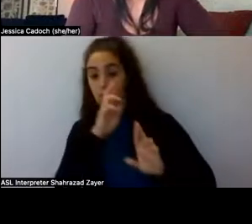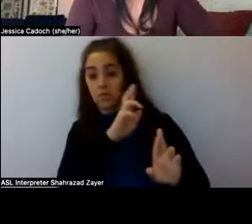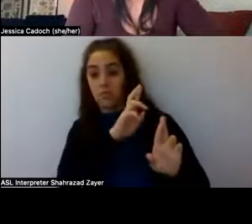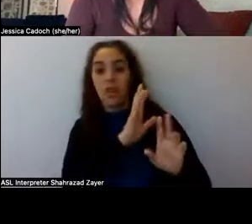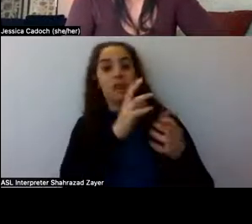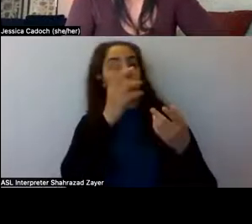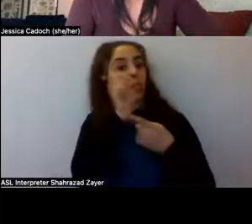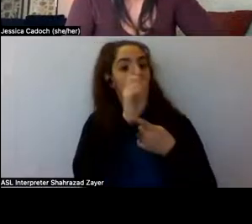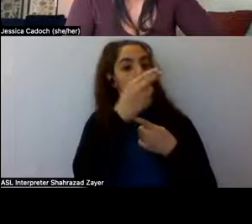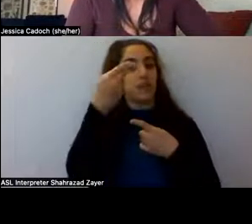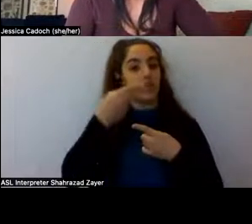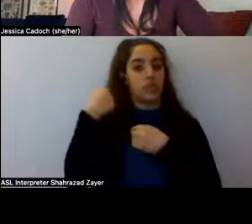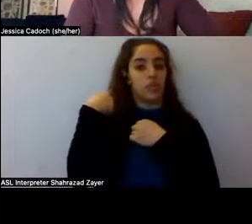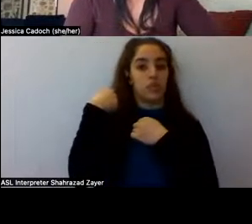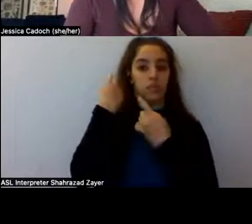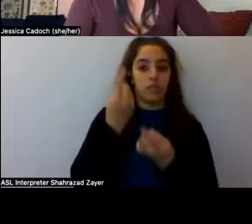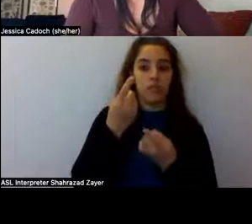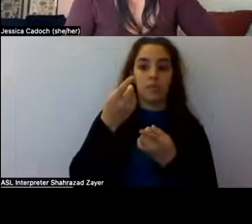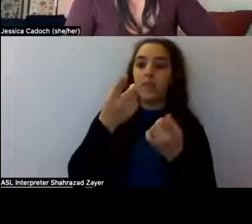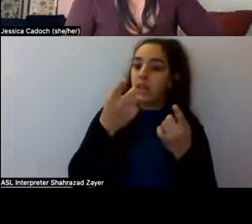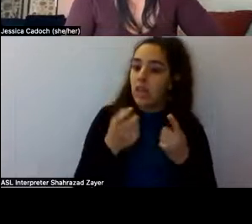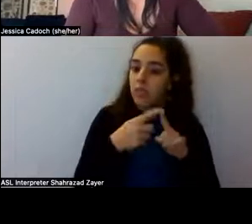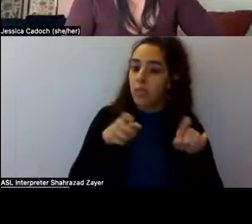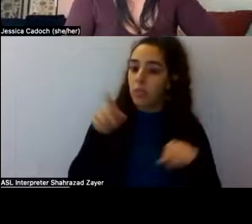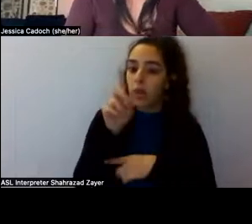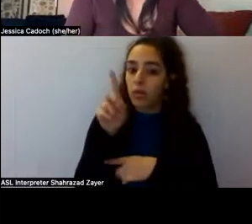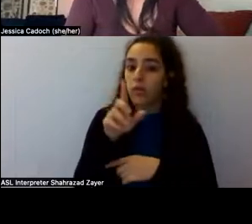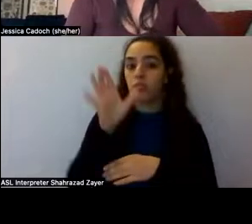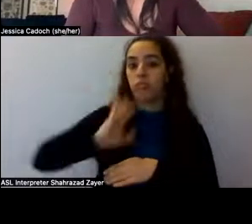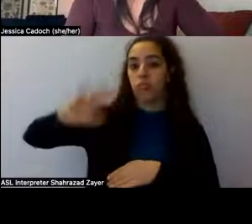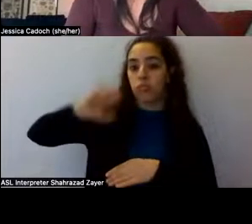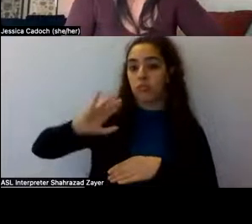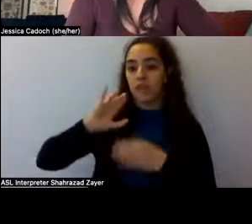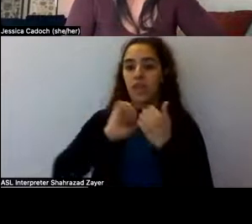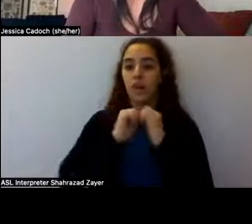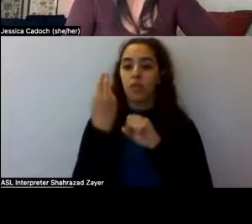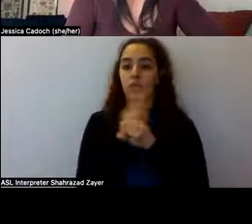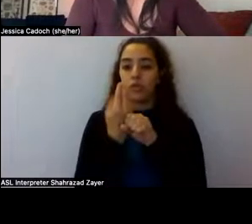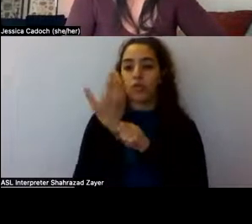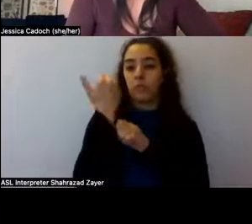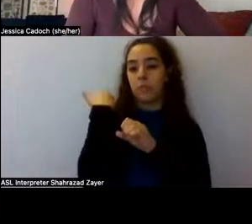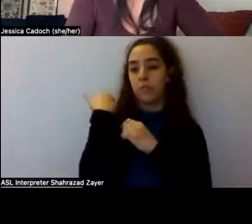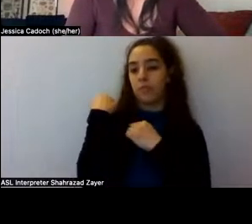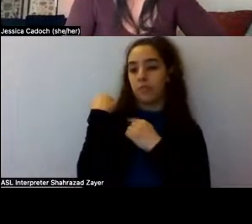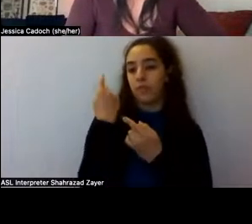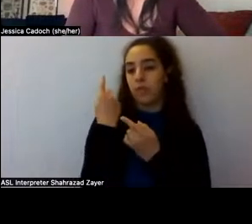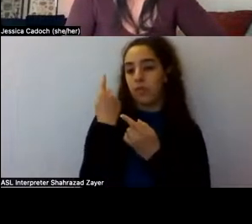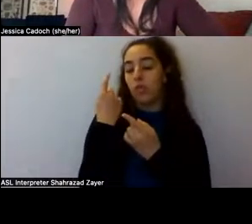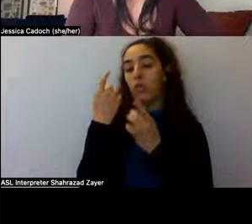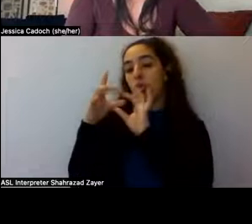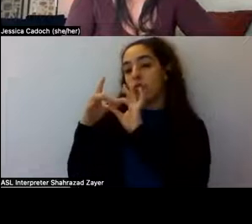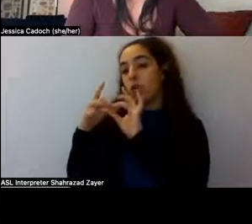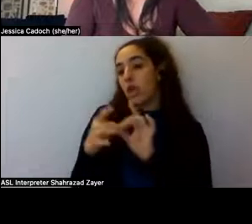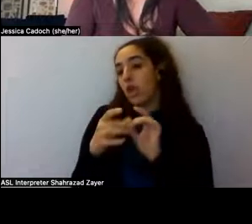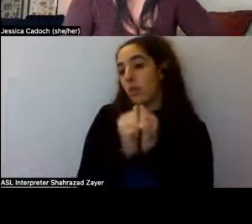the psychedelic compounds came from and, um, and how they had been used previously to the biomedical adoption